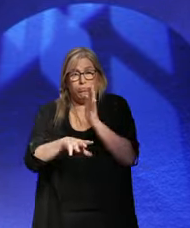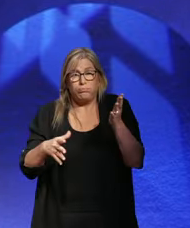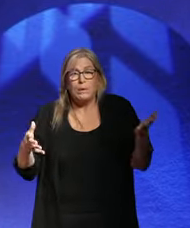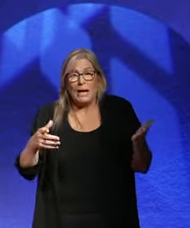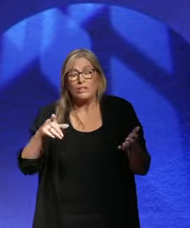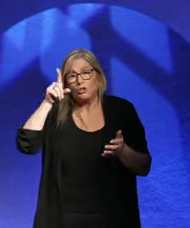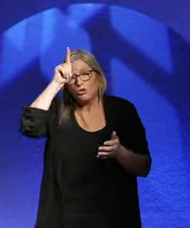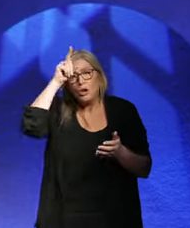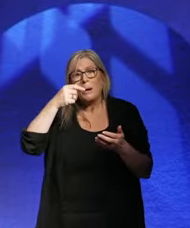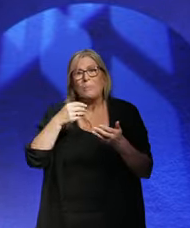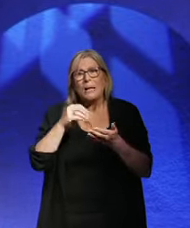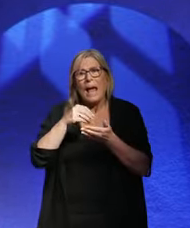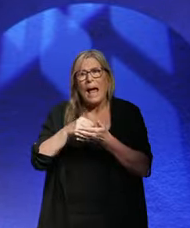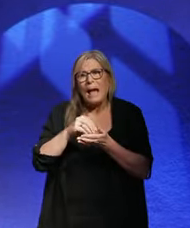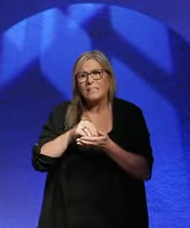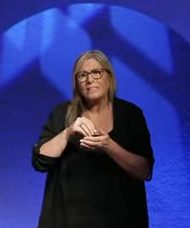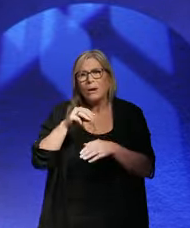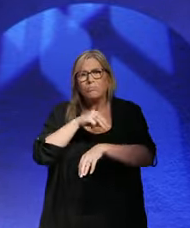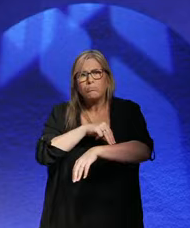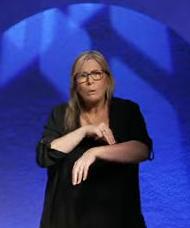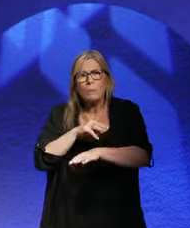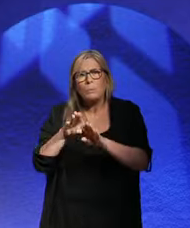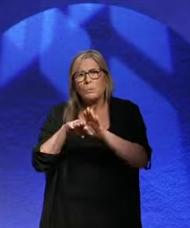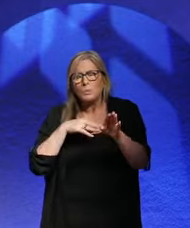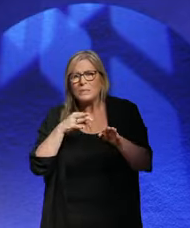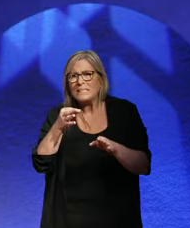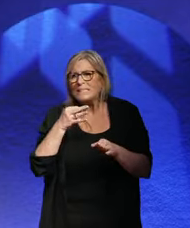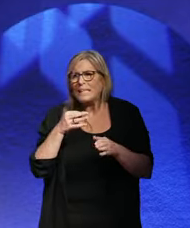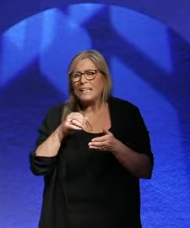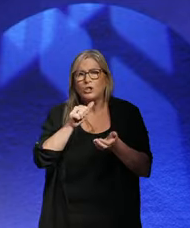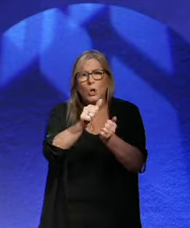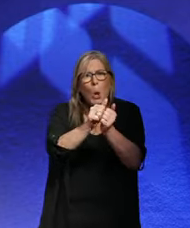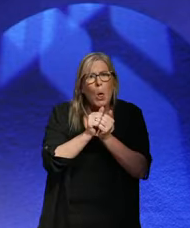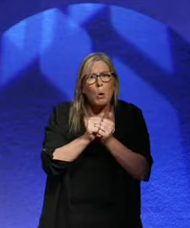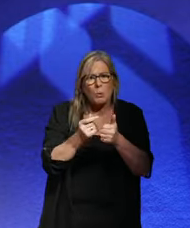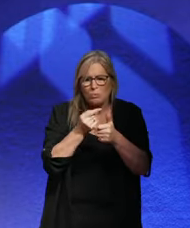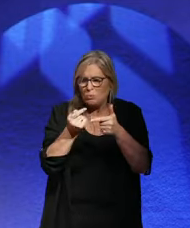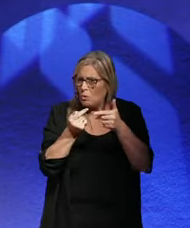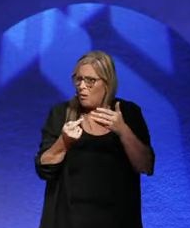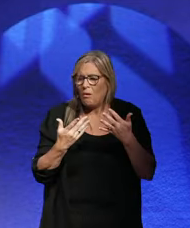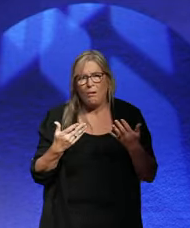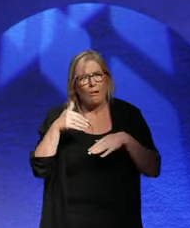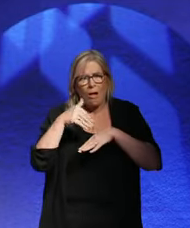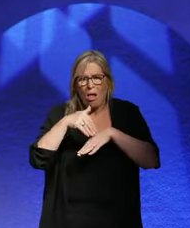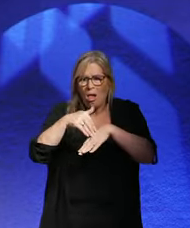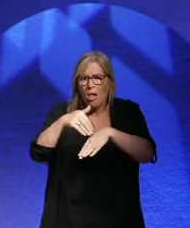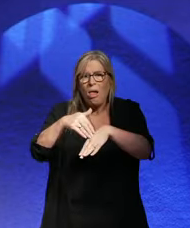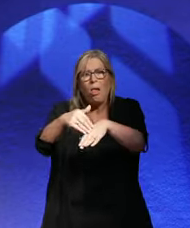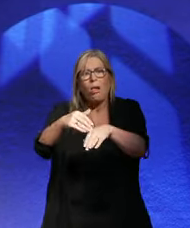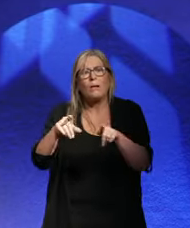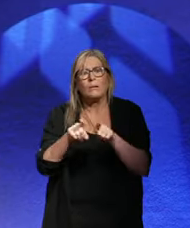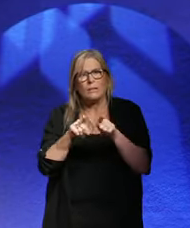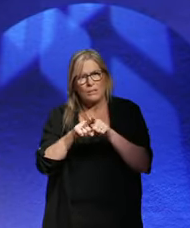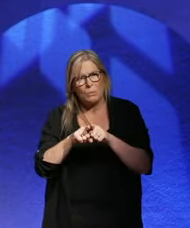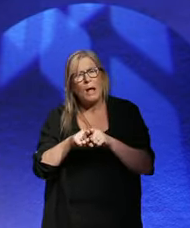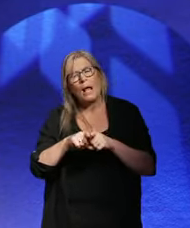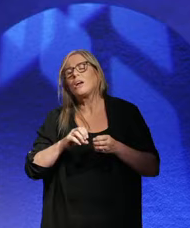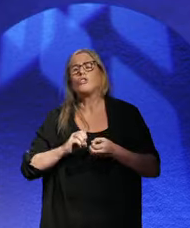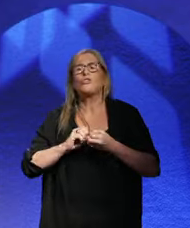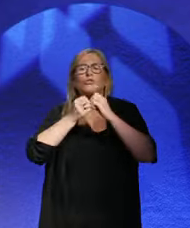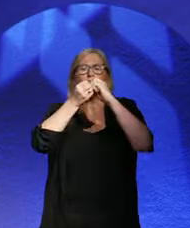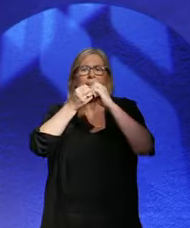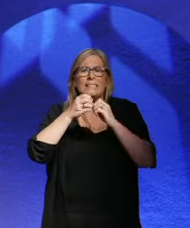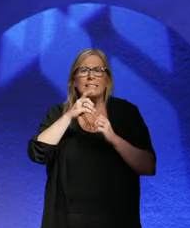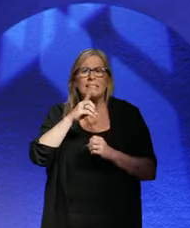problems with liquidity and getting loans, et cetera, et cetera. Also, it created a demilitarized